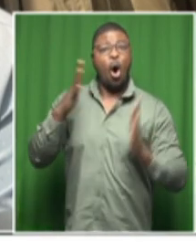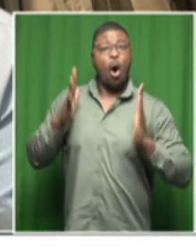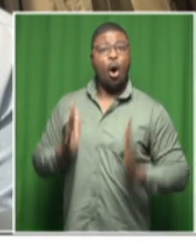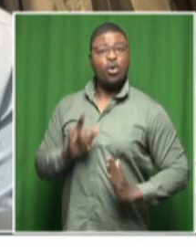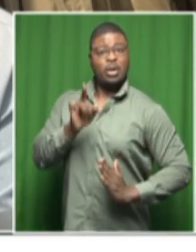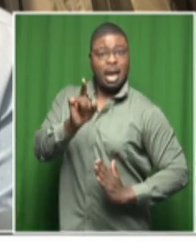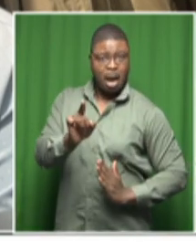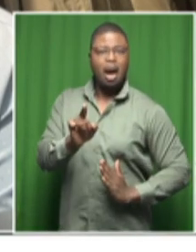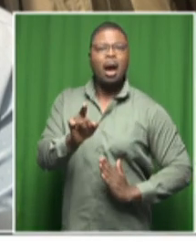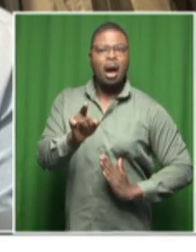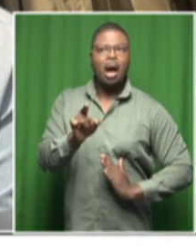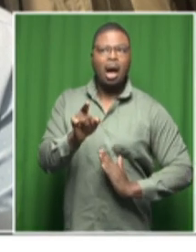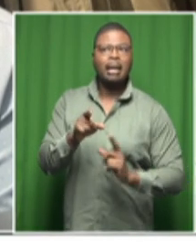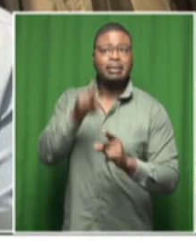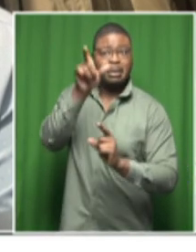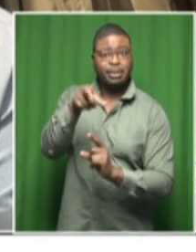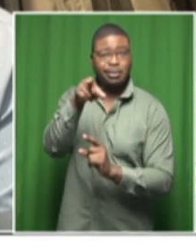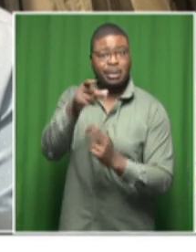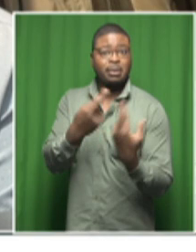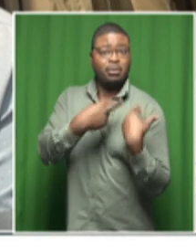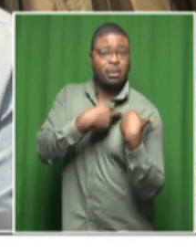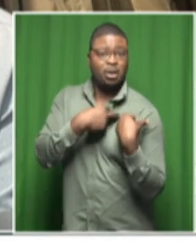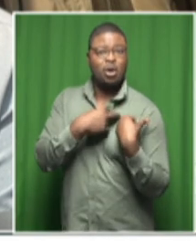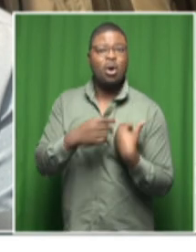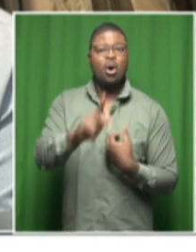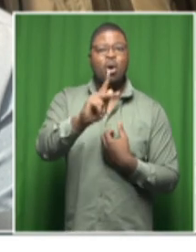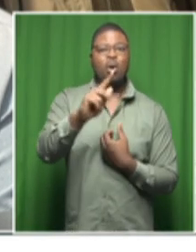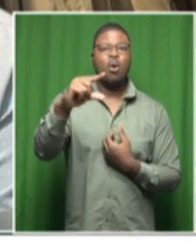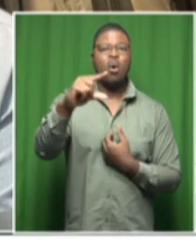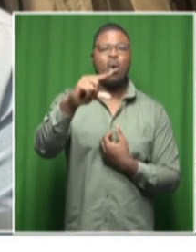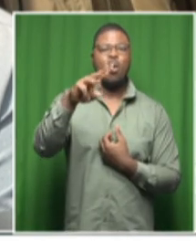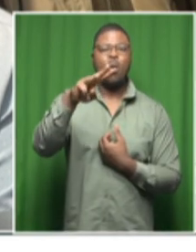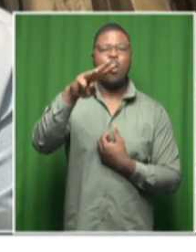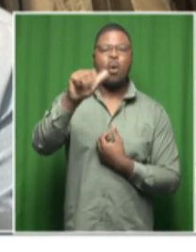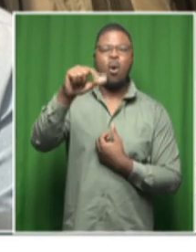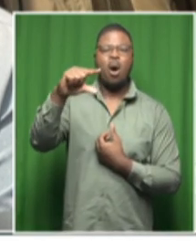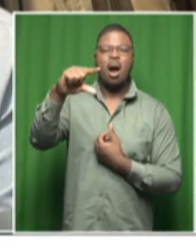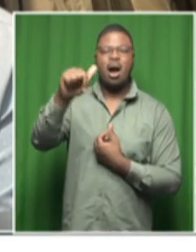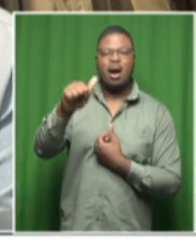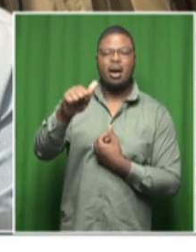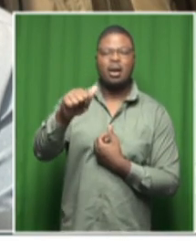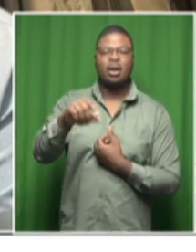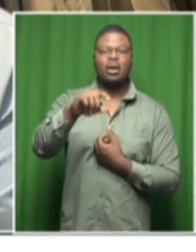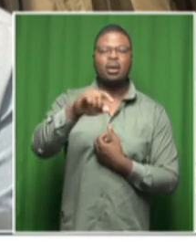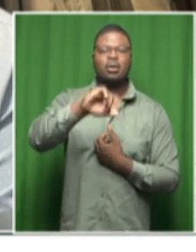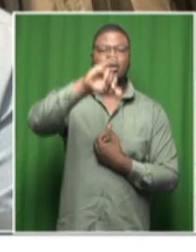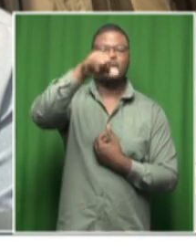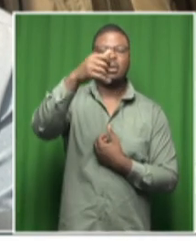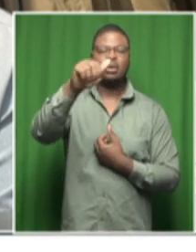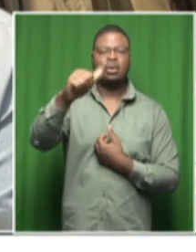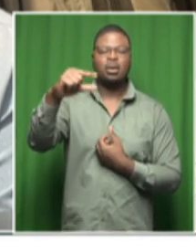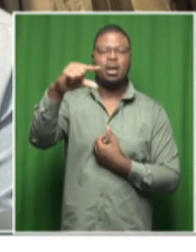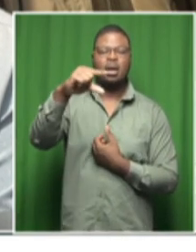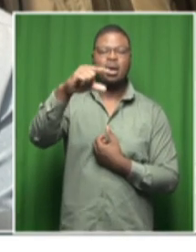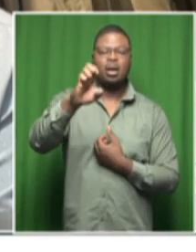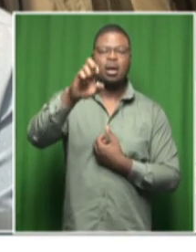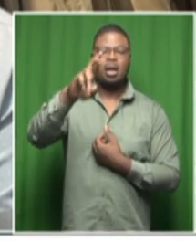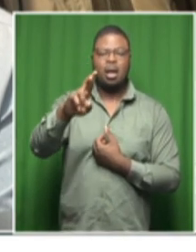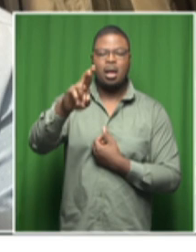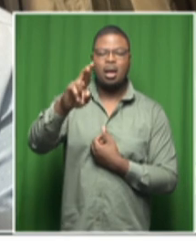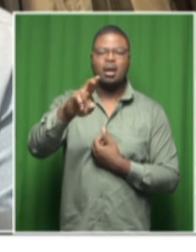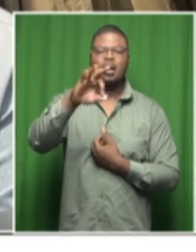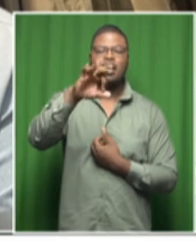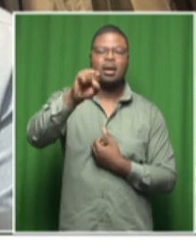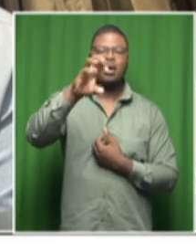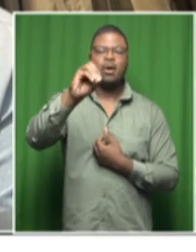yachersfontein development pty limited who own the mine um they they bought the mine from de beers which is a